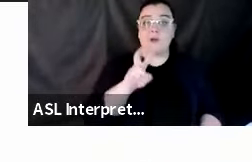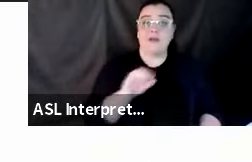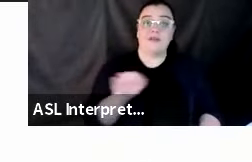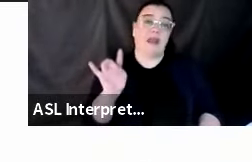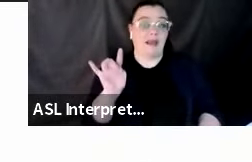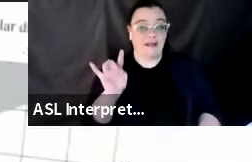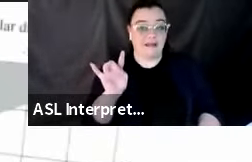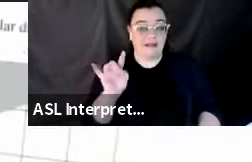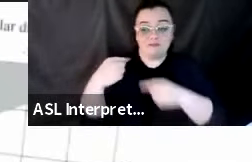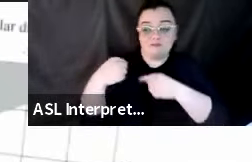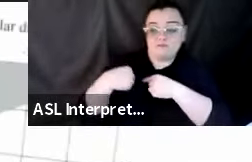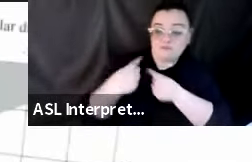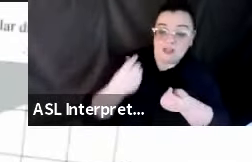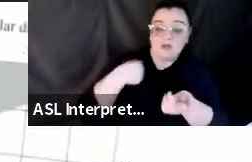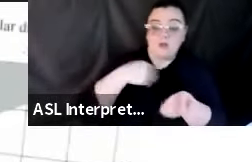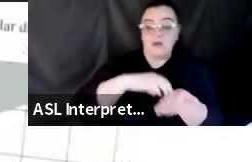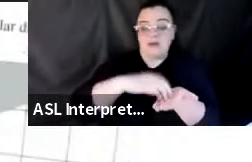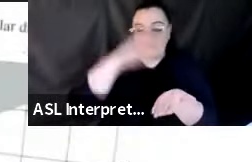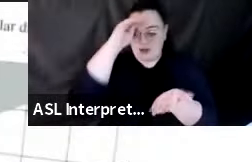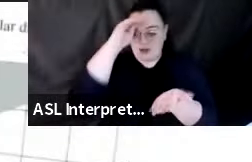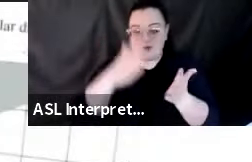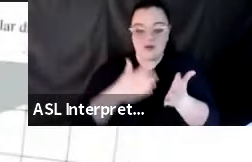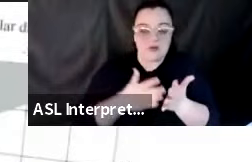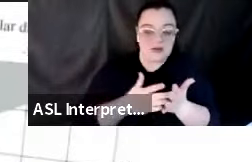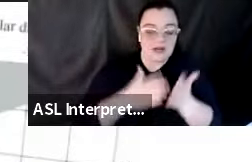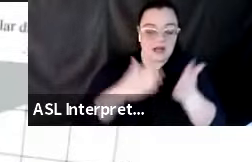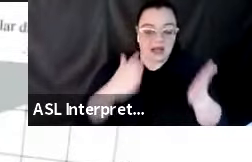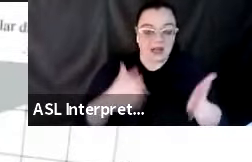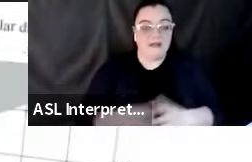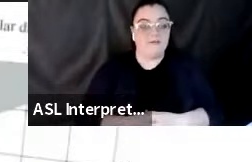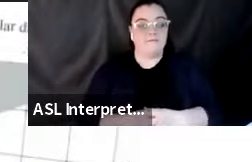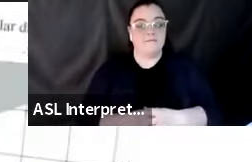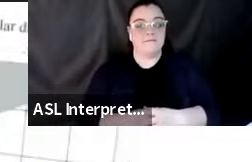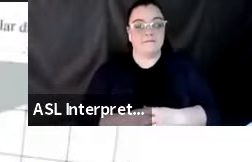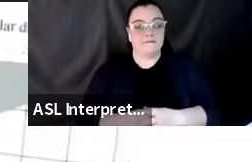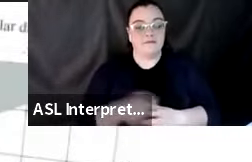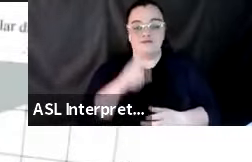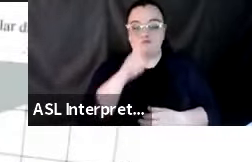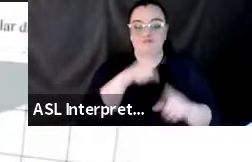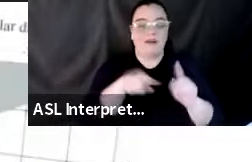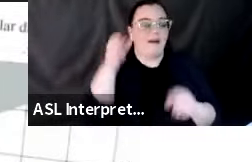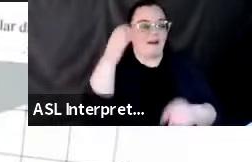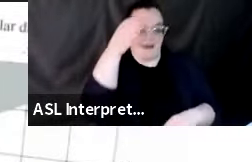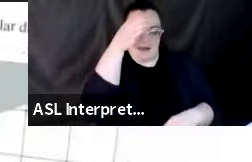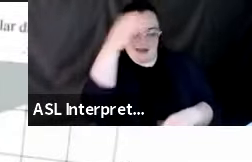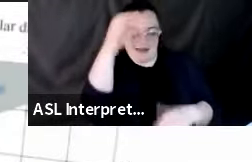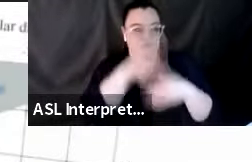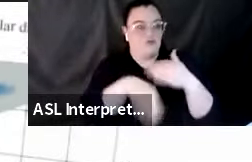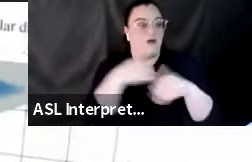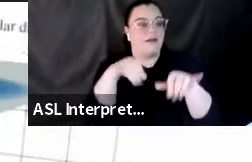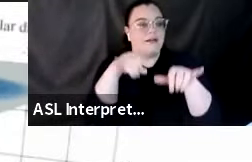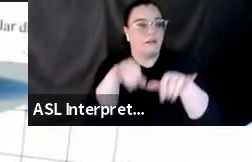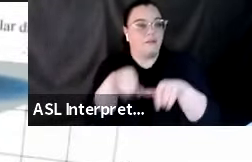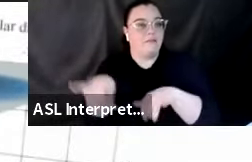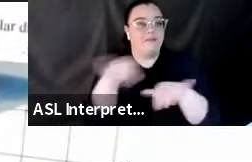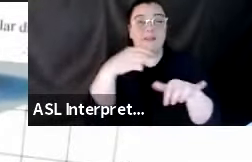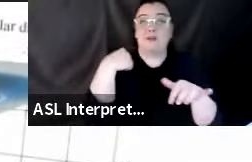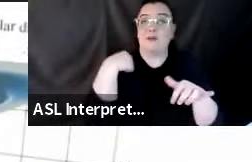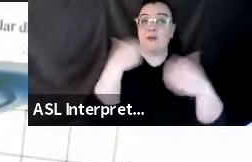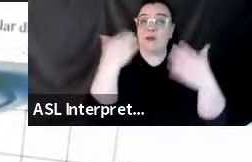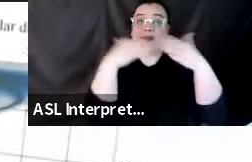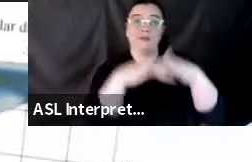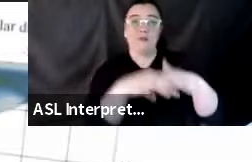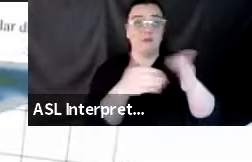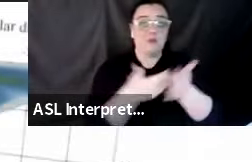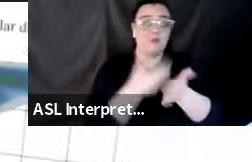refinements to the modeling and the simulations that we do, but the concepts are all the same. Uh, so we integrate new research results